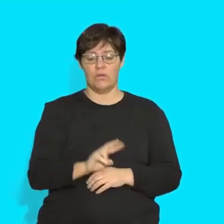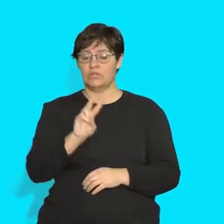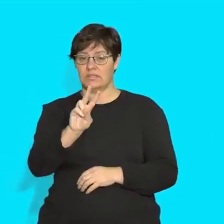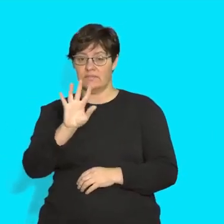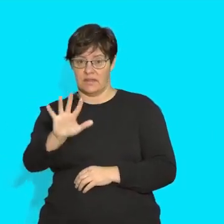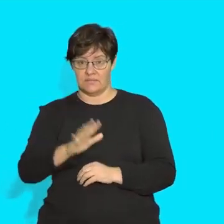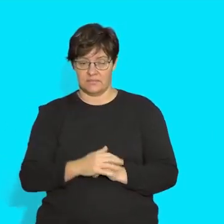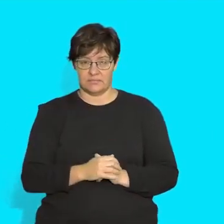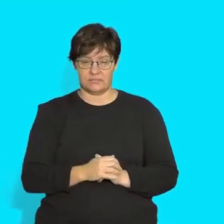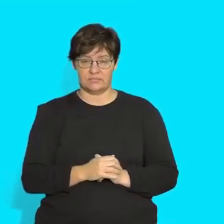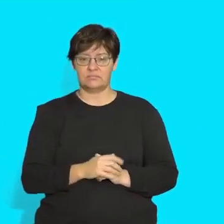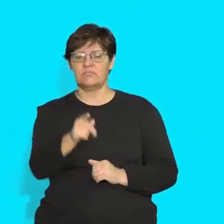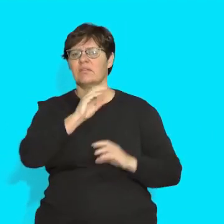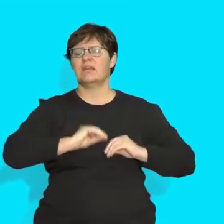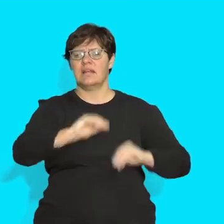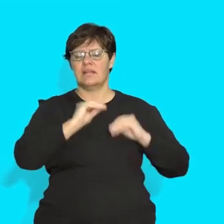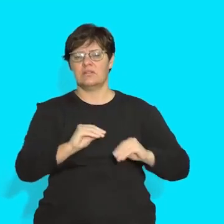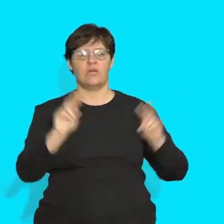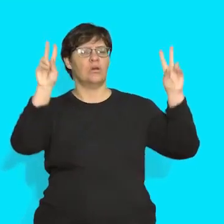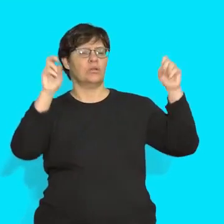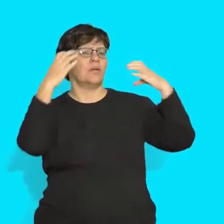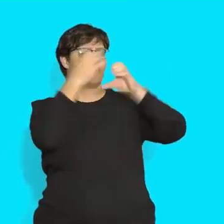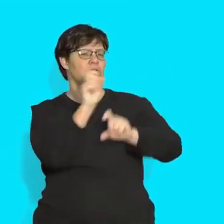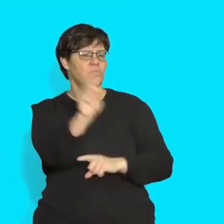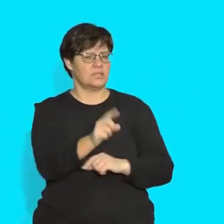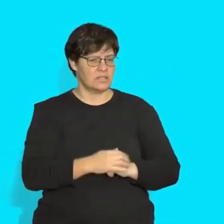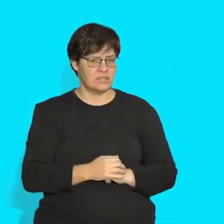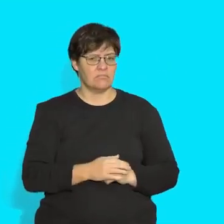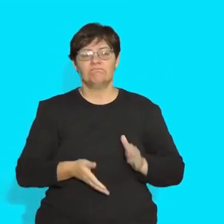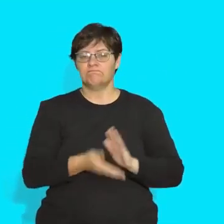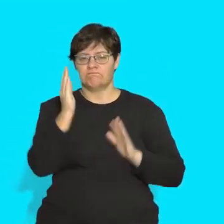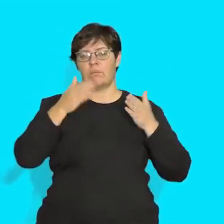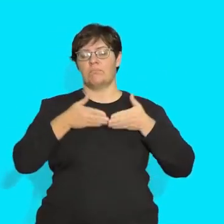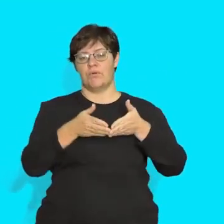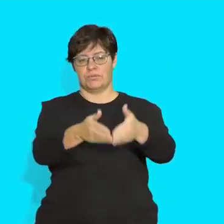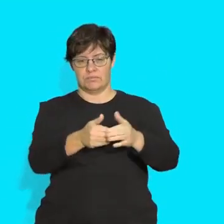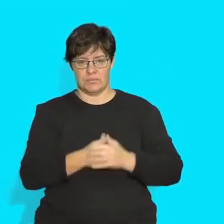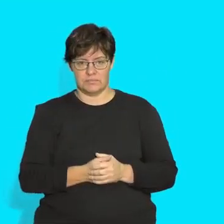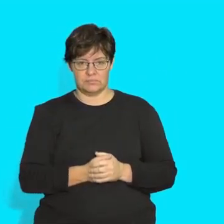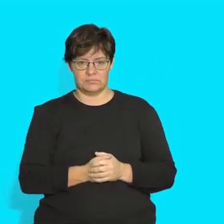and 25. In this lesson, the topic of focus is going on a boat.